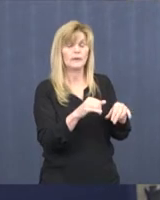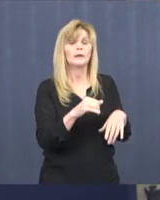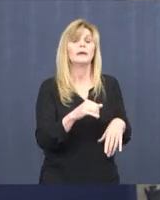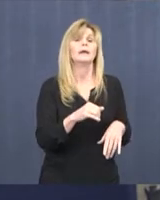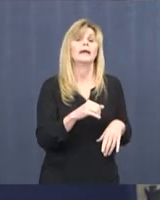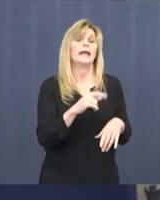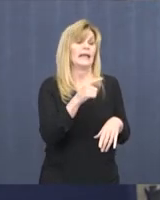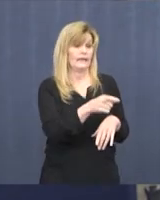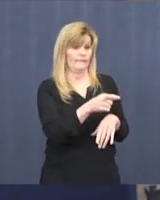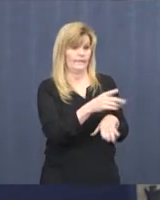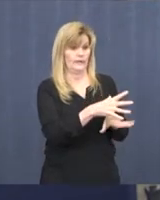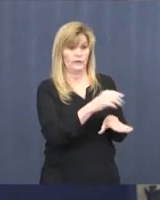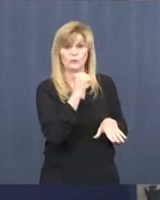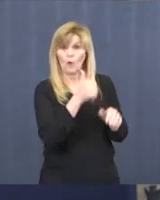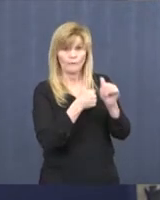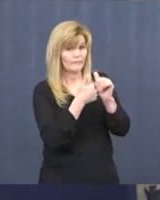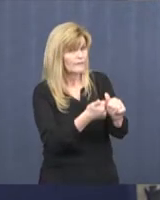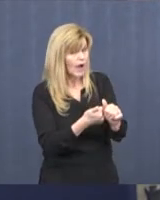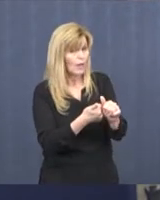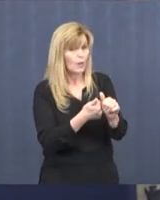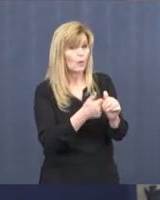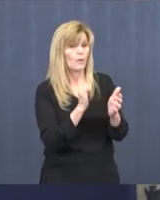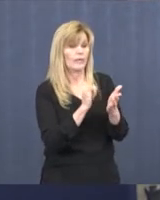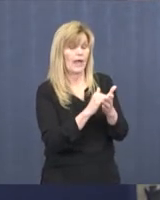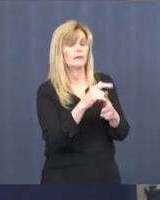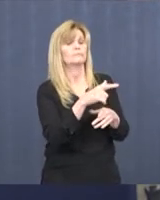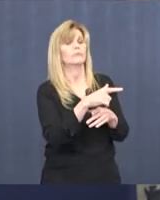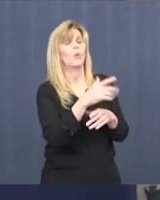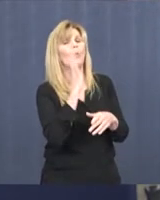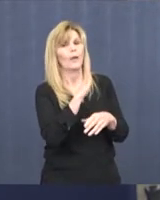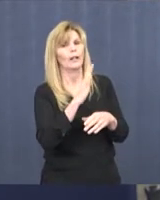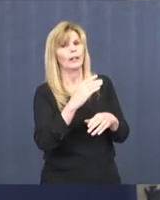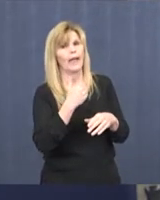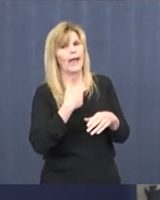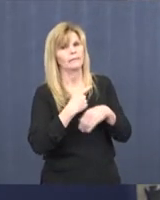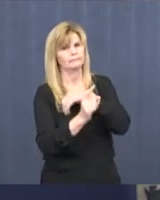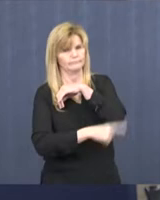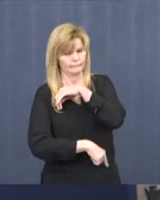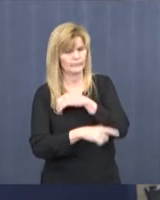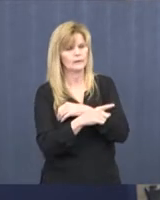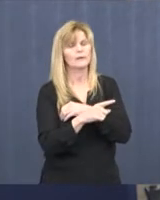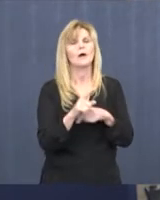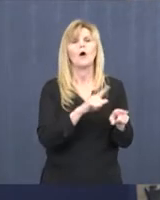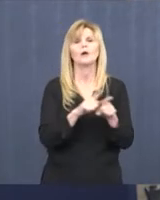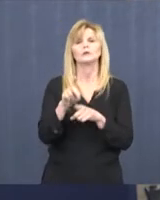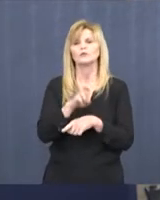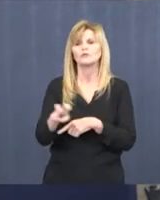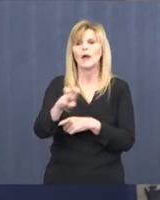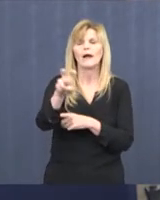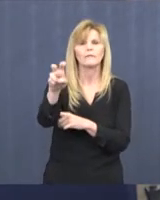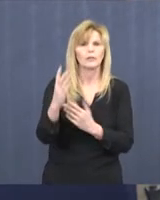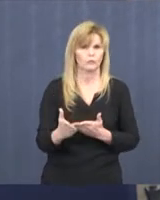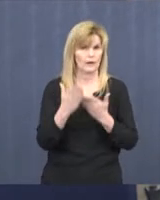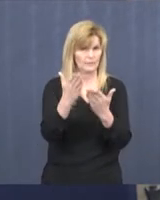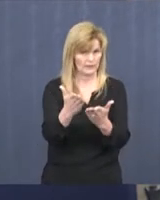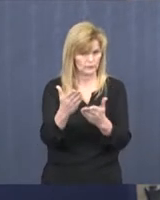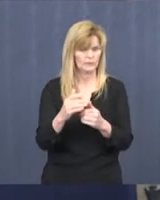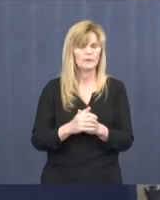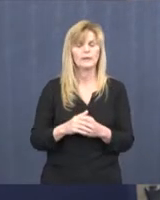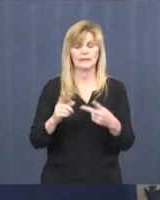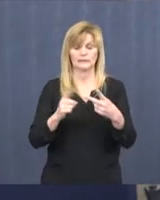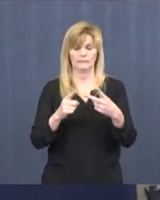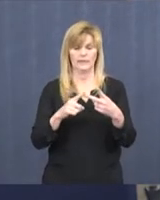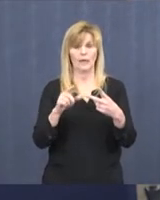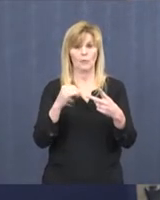consequences if they're not following that. So there's that. The other thing is travel recommendations. So anybody that was